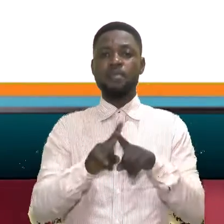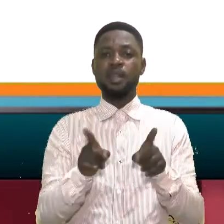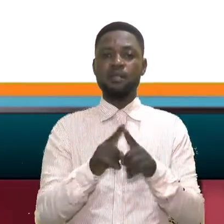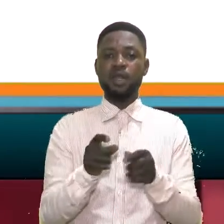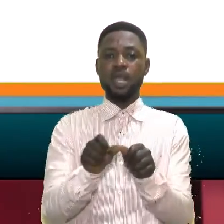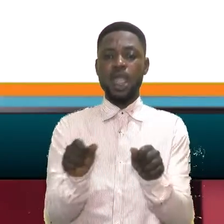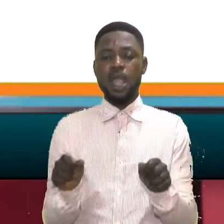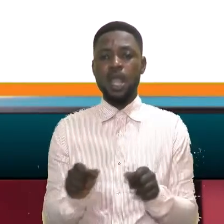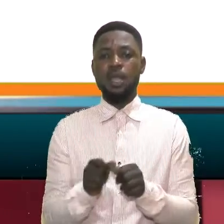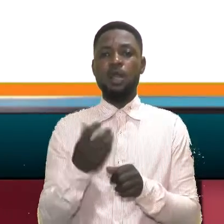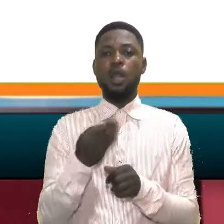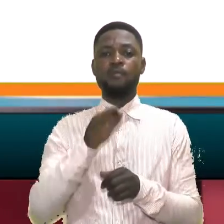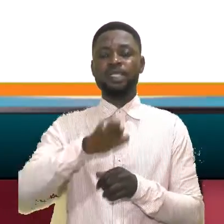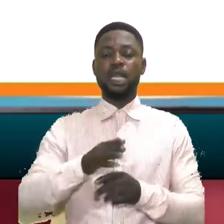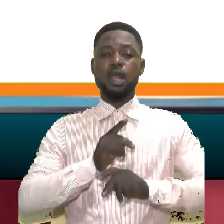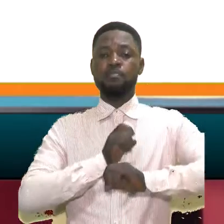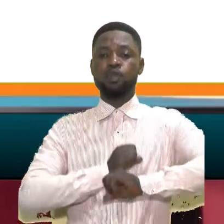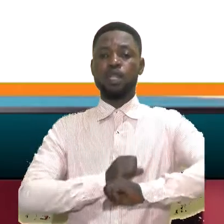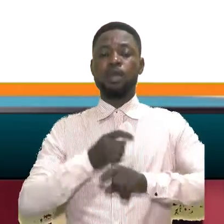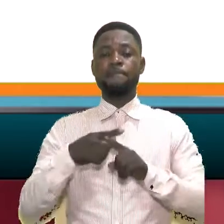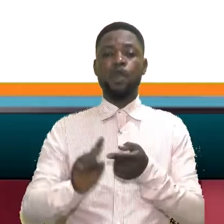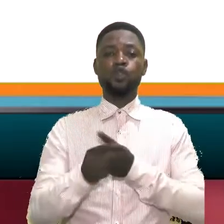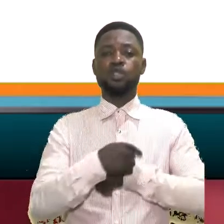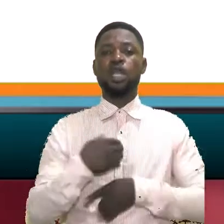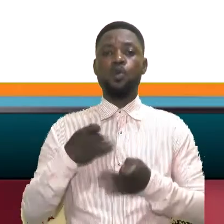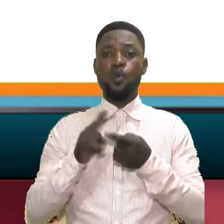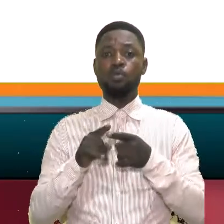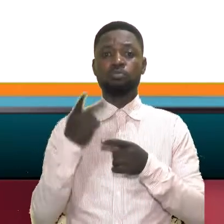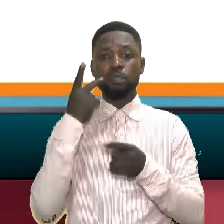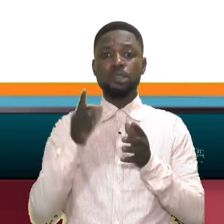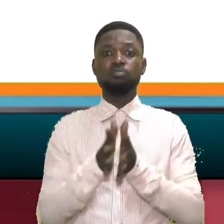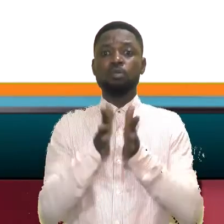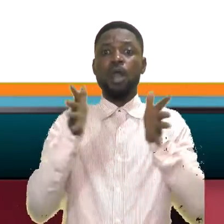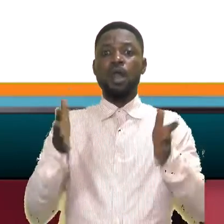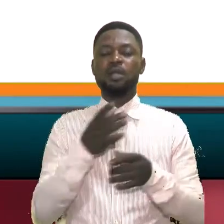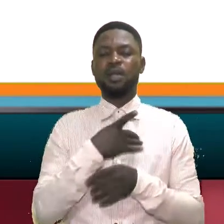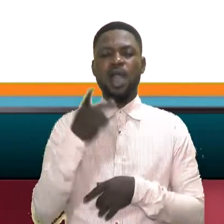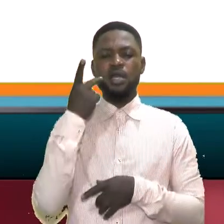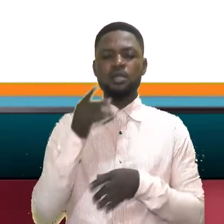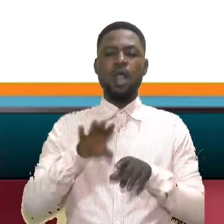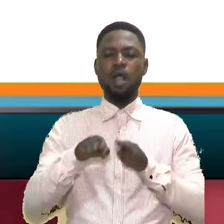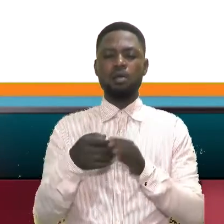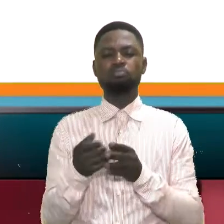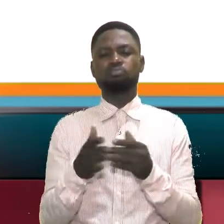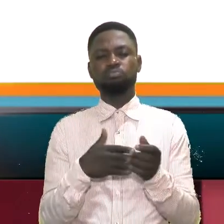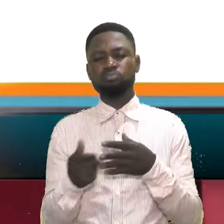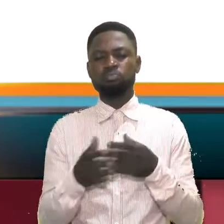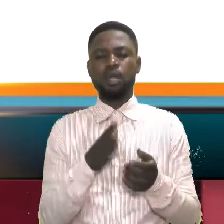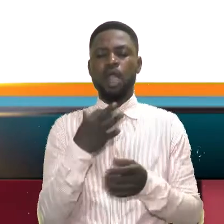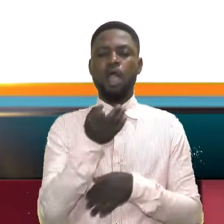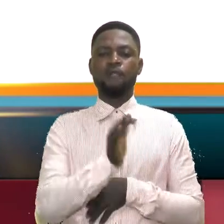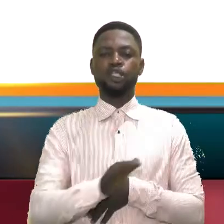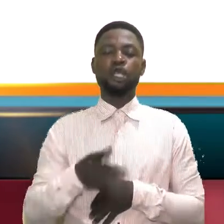some different aspects of child protection. But today, we'll be looking broadly and seeing case scenarios of